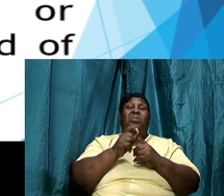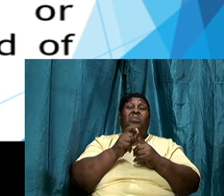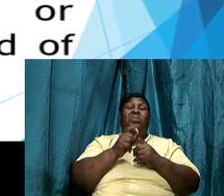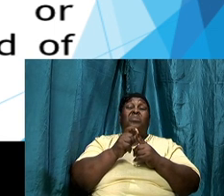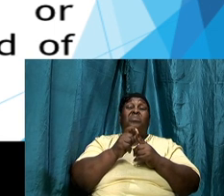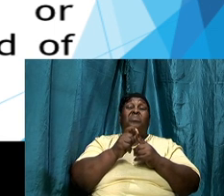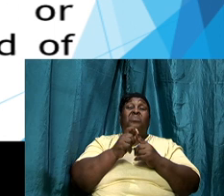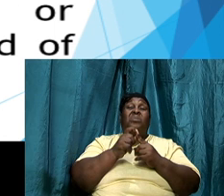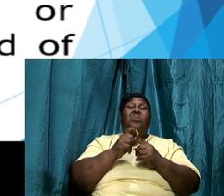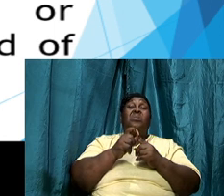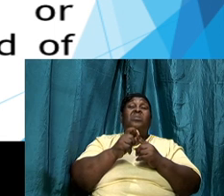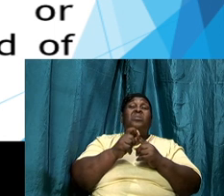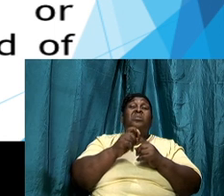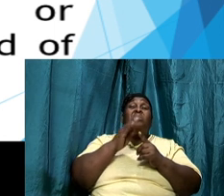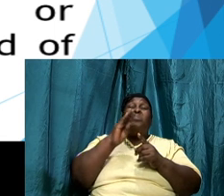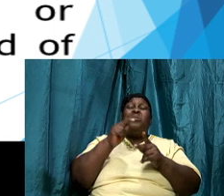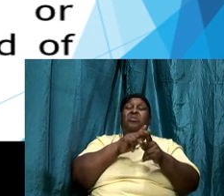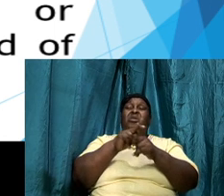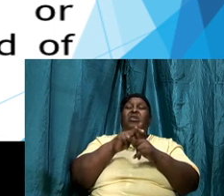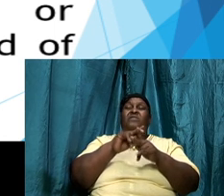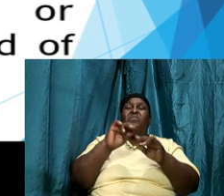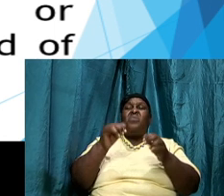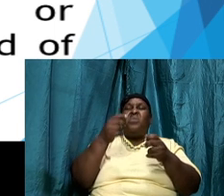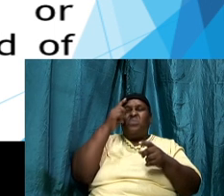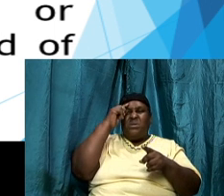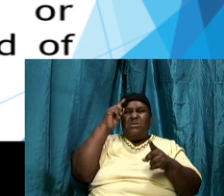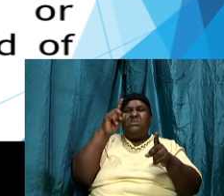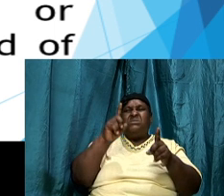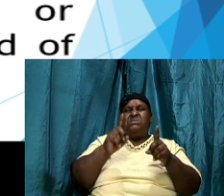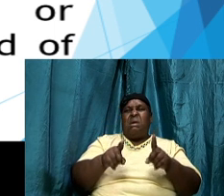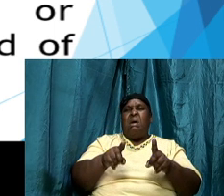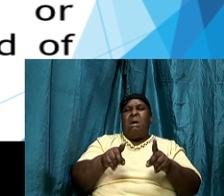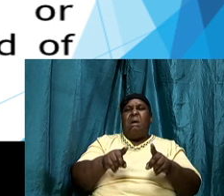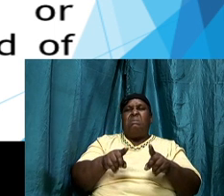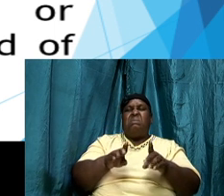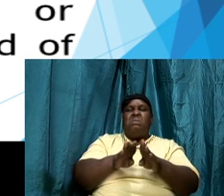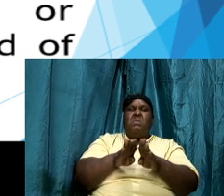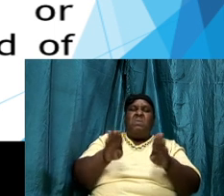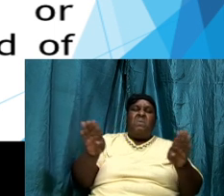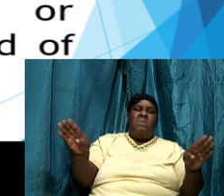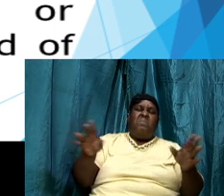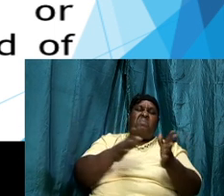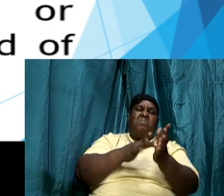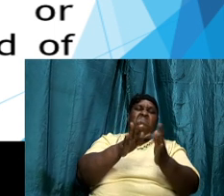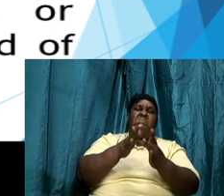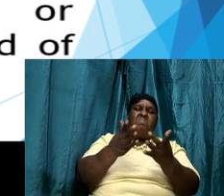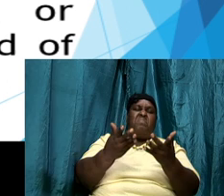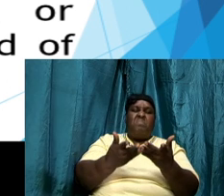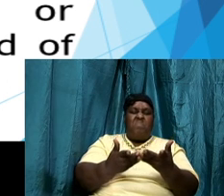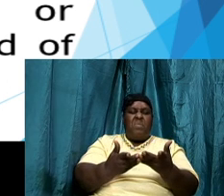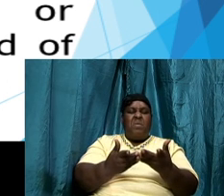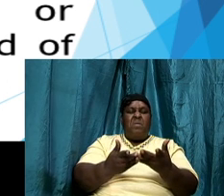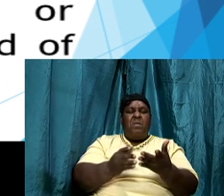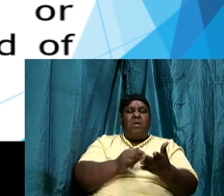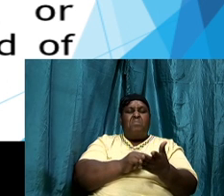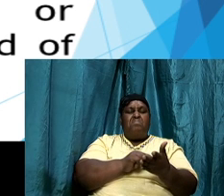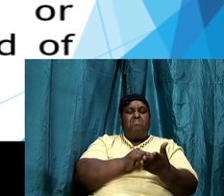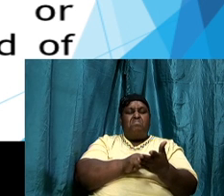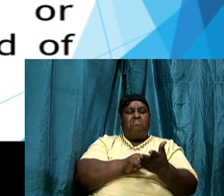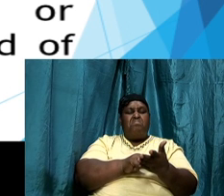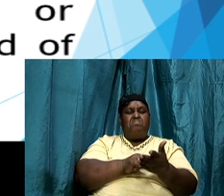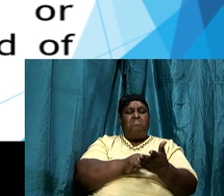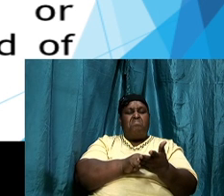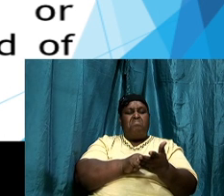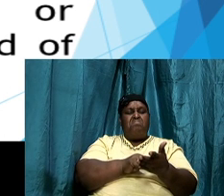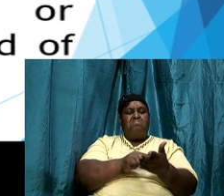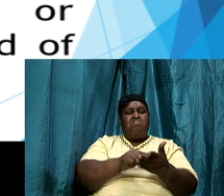word be careful how we decide that we are going to just open the Bible and put our finger on